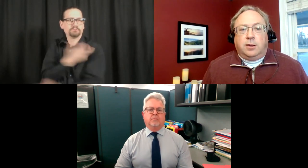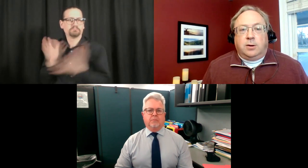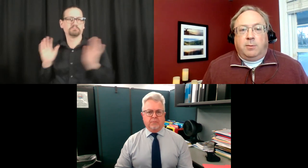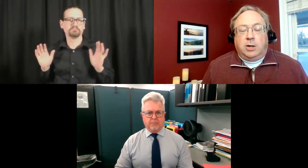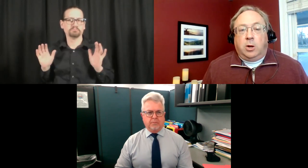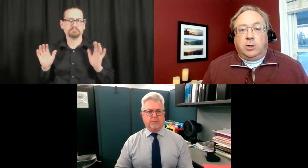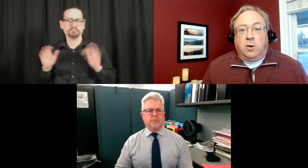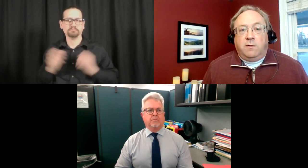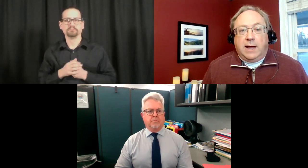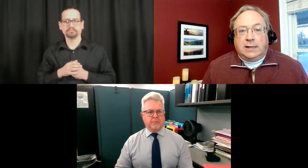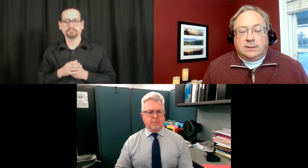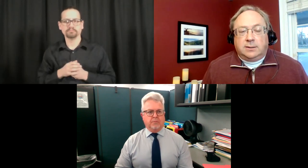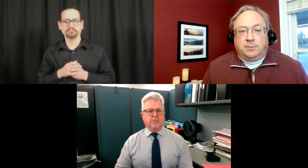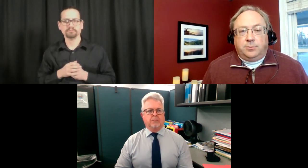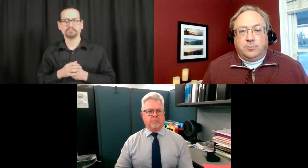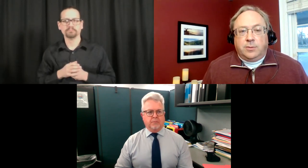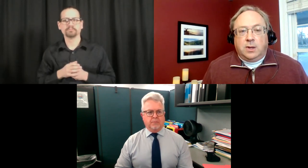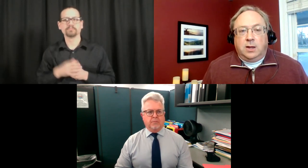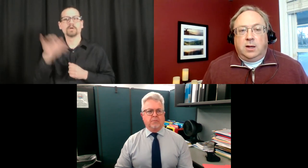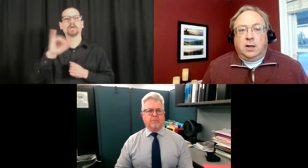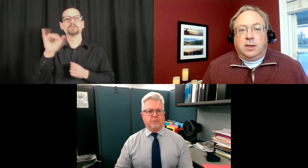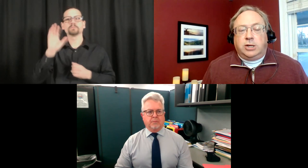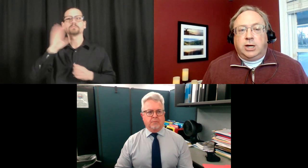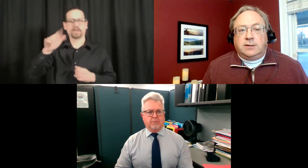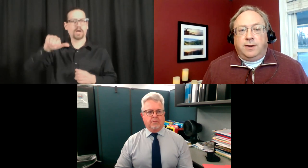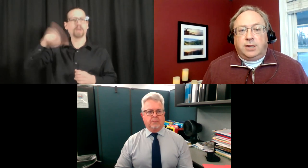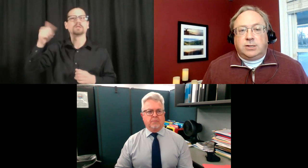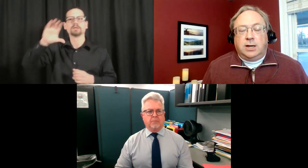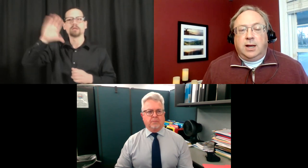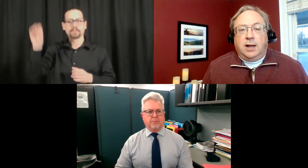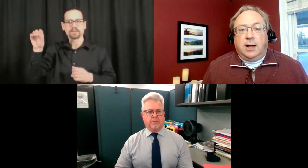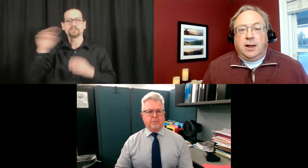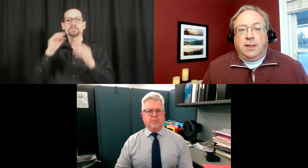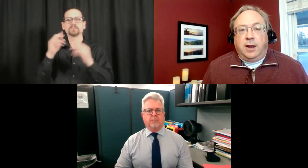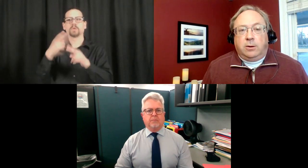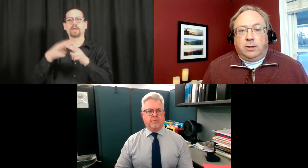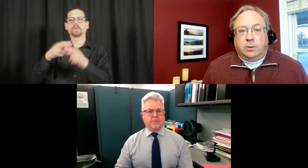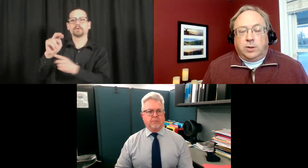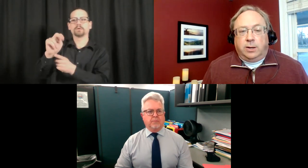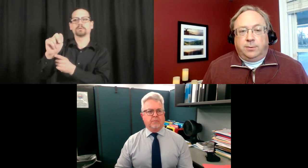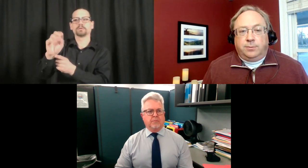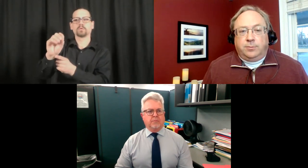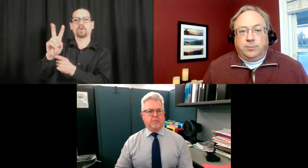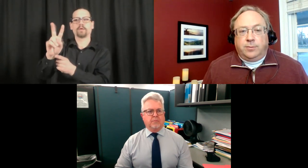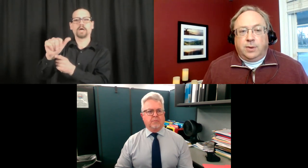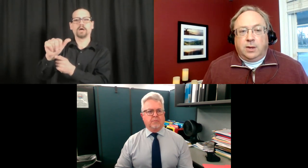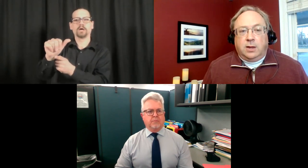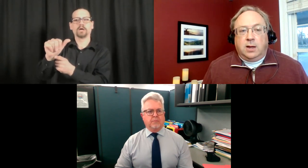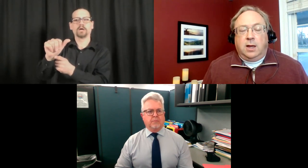There's another company called Novavax that just finished their clinical trial.